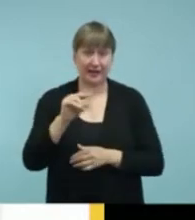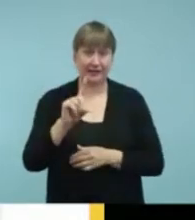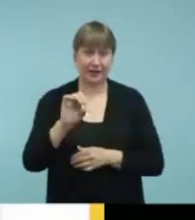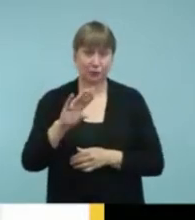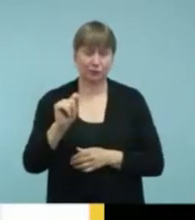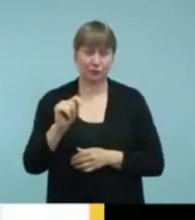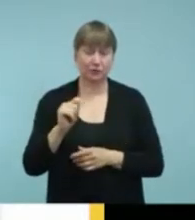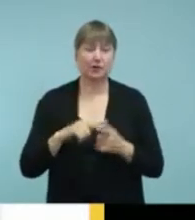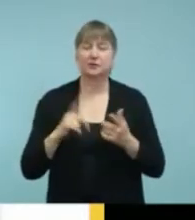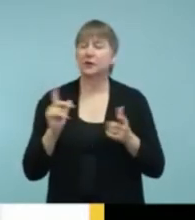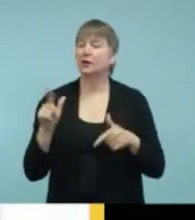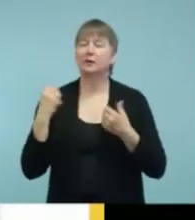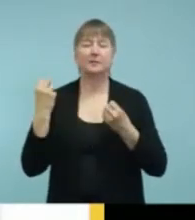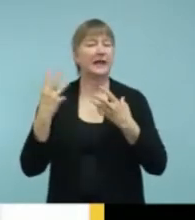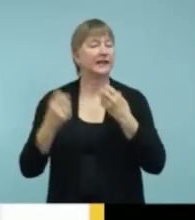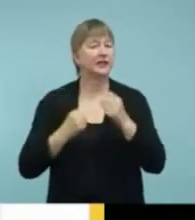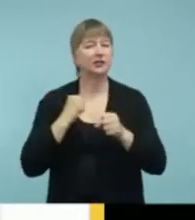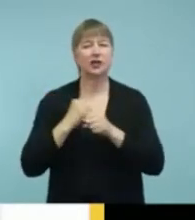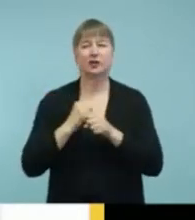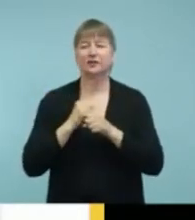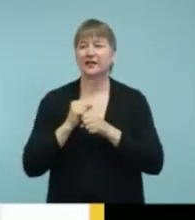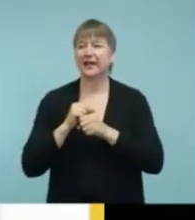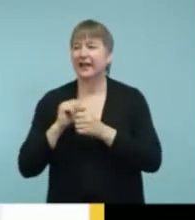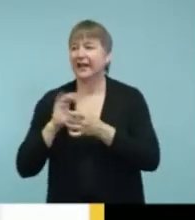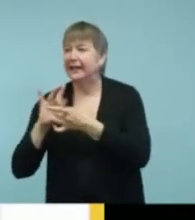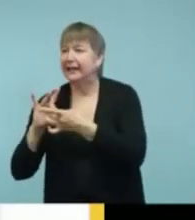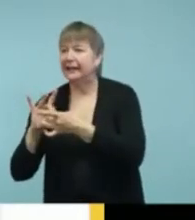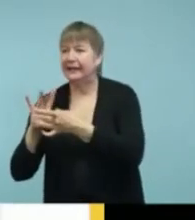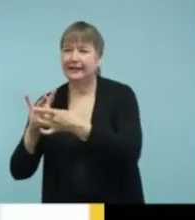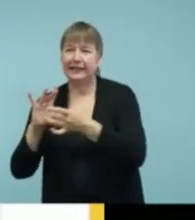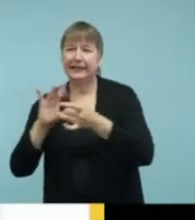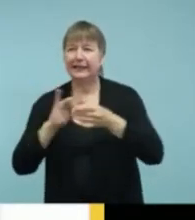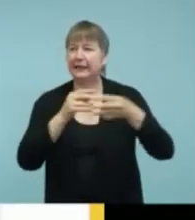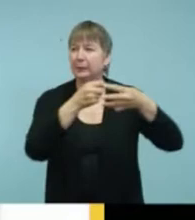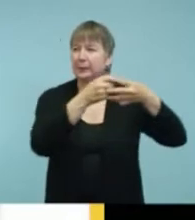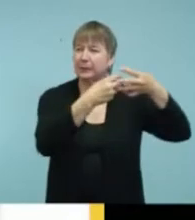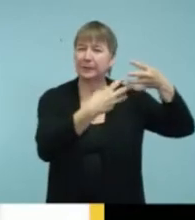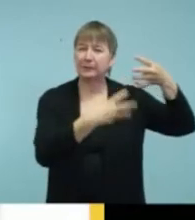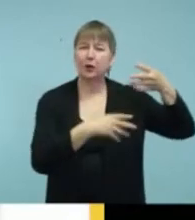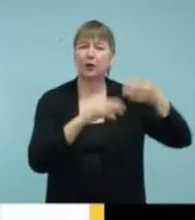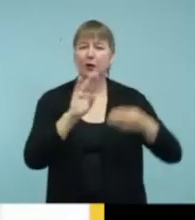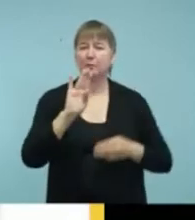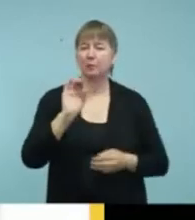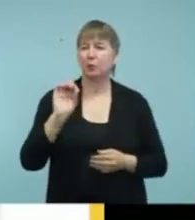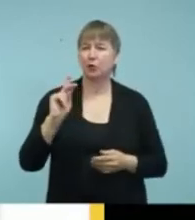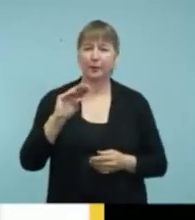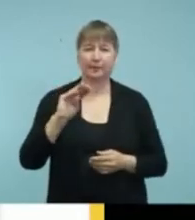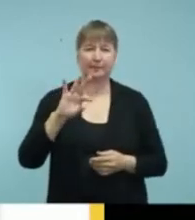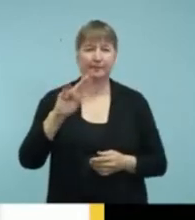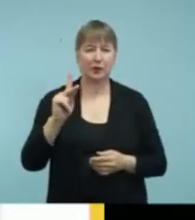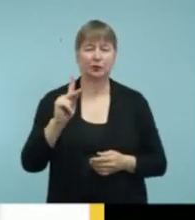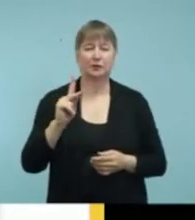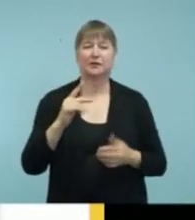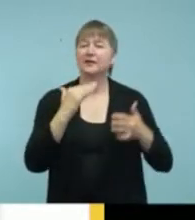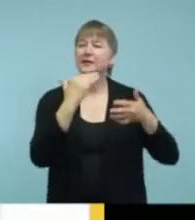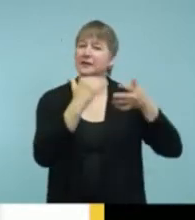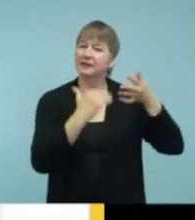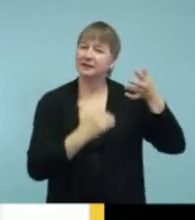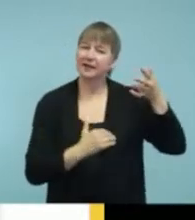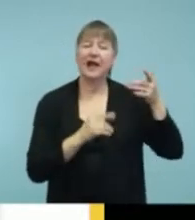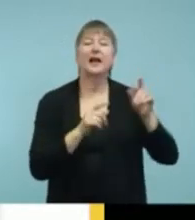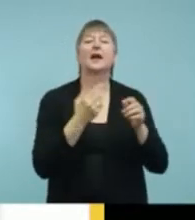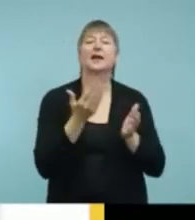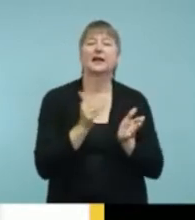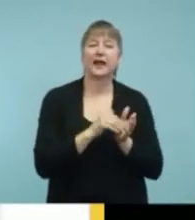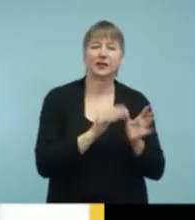that I've been collecting bookmarks and links to different things, again, I put them on a list that can categorize them.